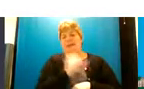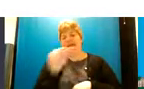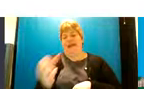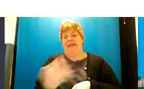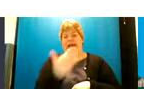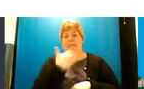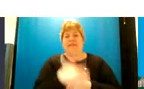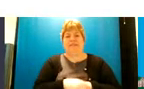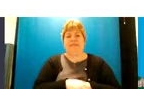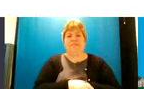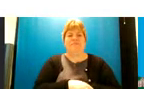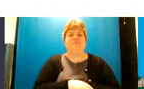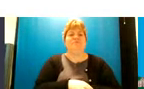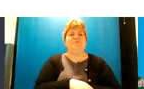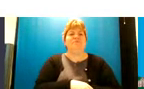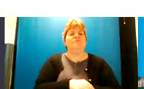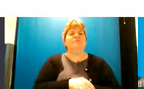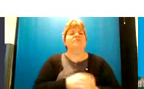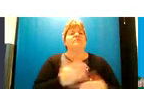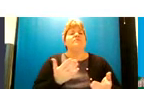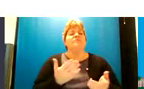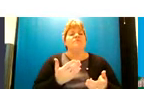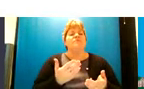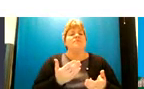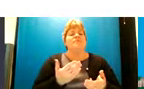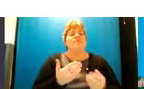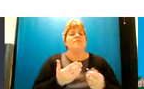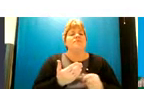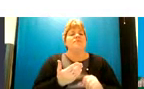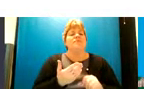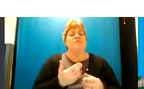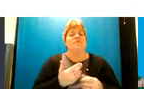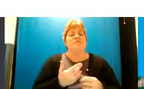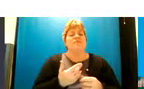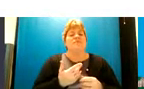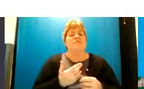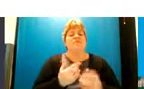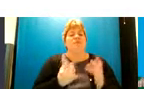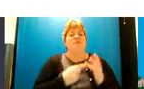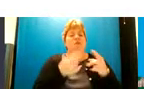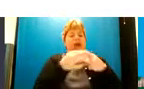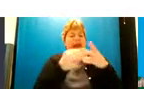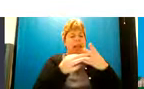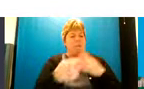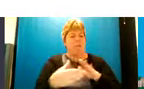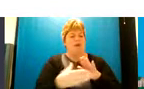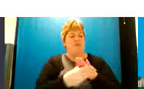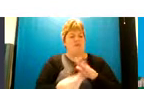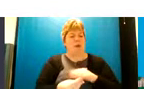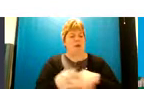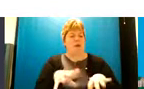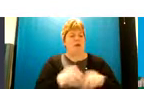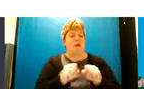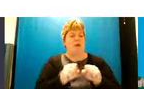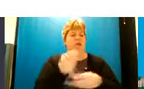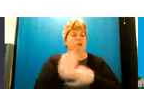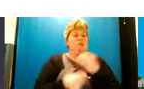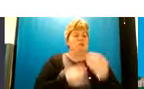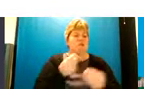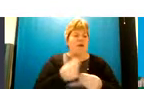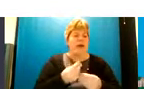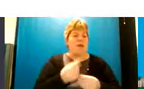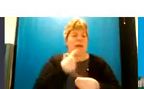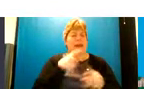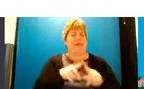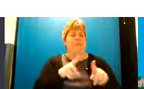so then the some of the other um elements of the model that um started to describe is as i said